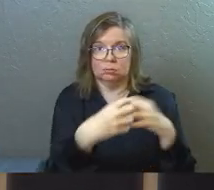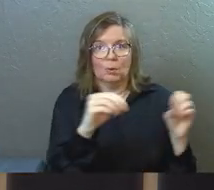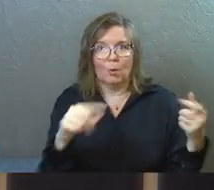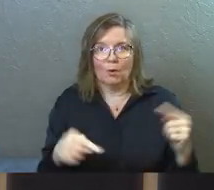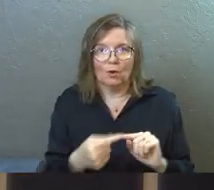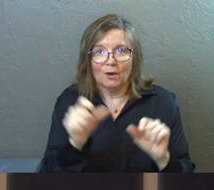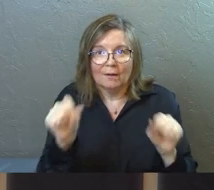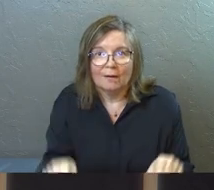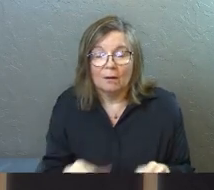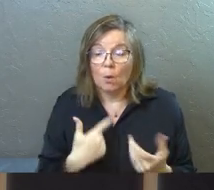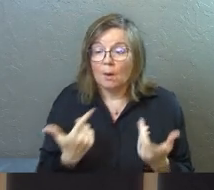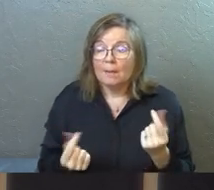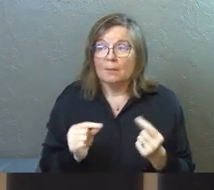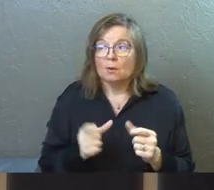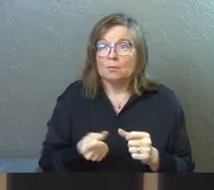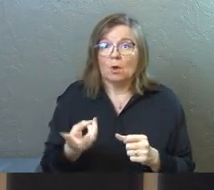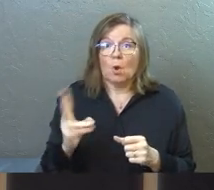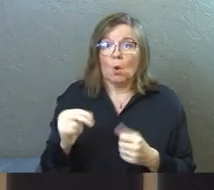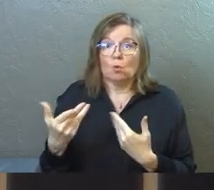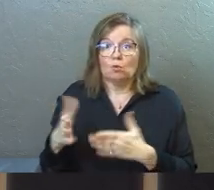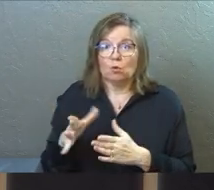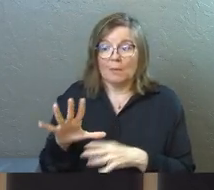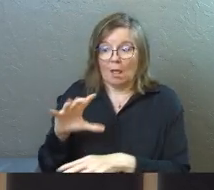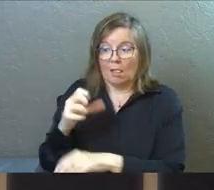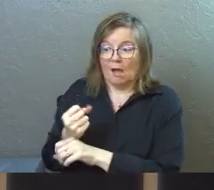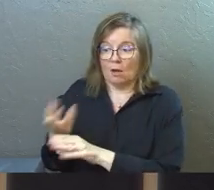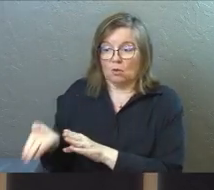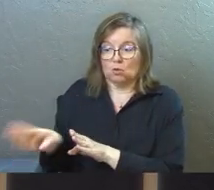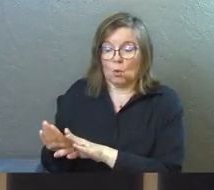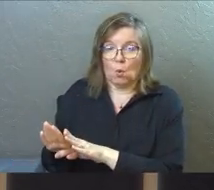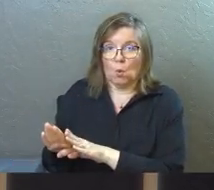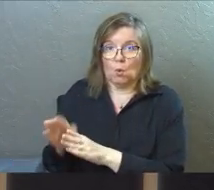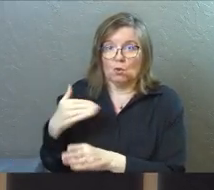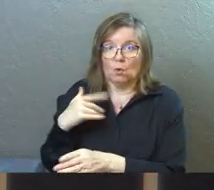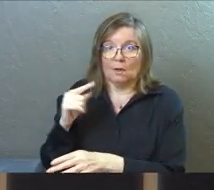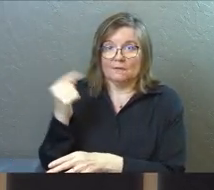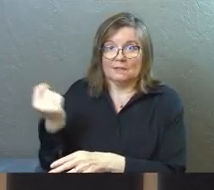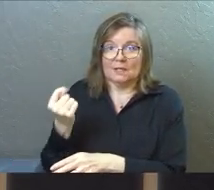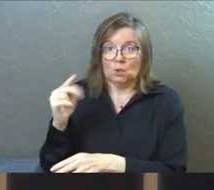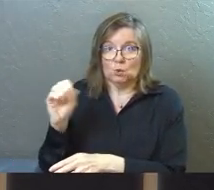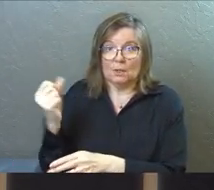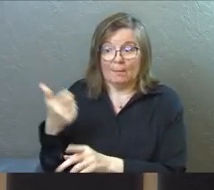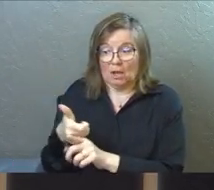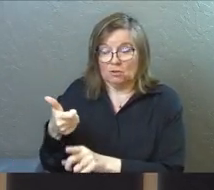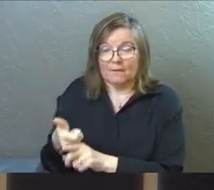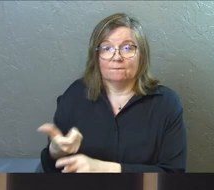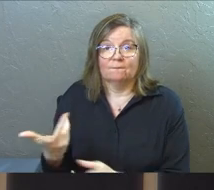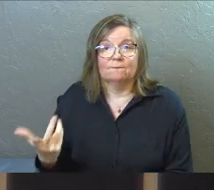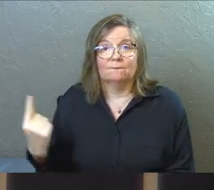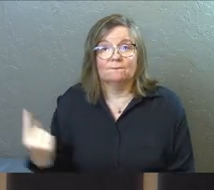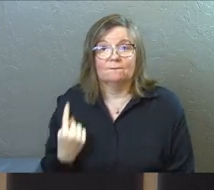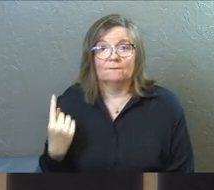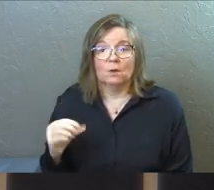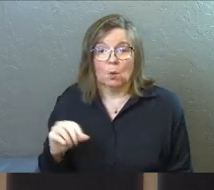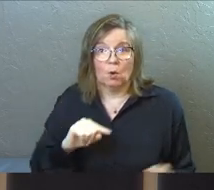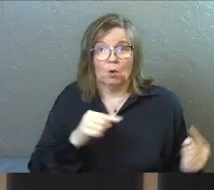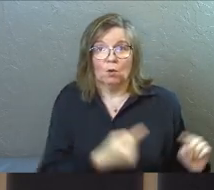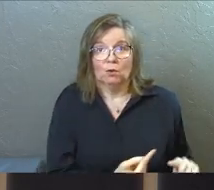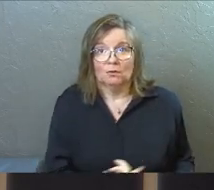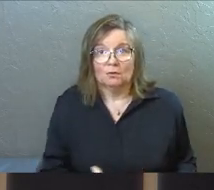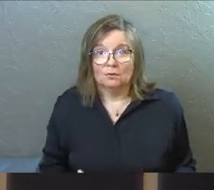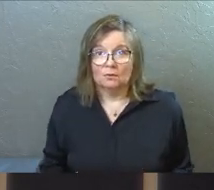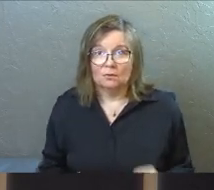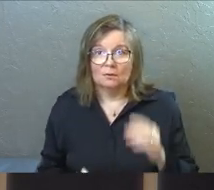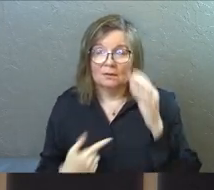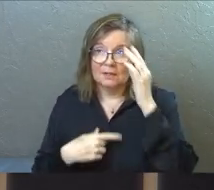Or maybe here's what we do. We just put you in your own room and we lock the door and you can have Taco Tuesday by yourself so that nobody else gets hurt.